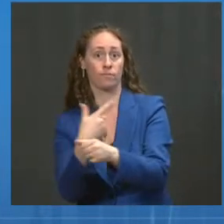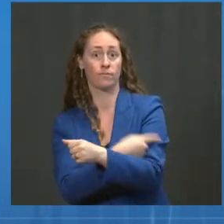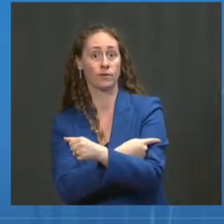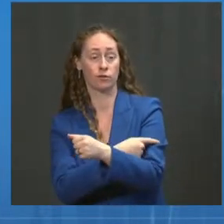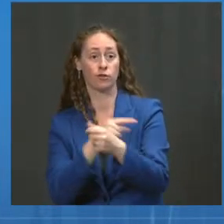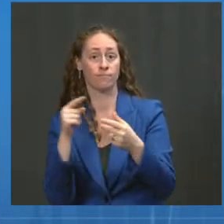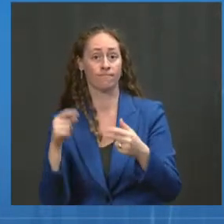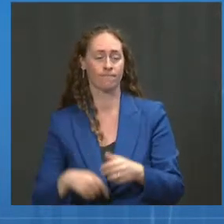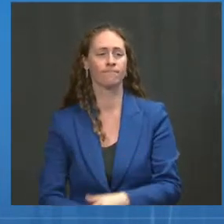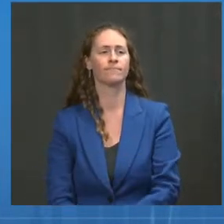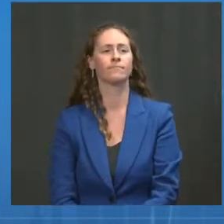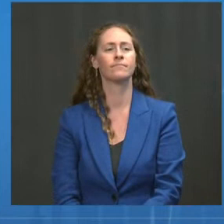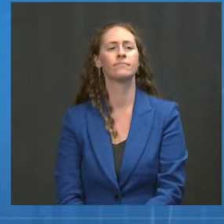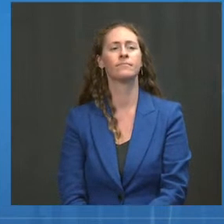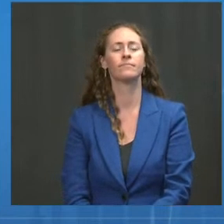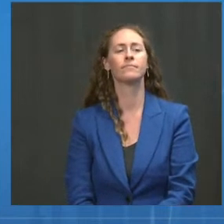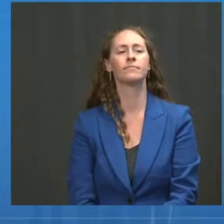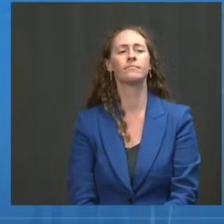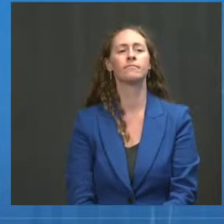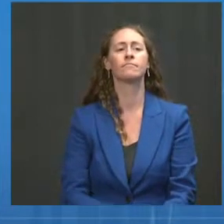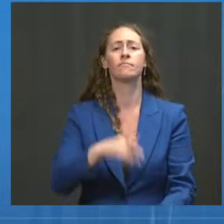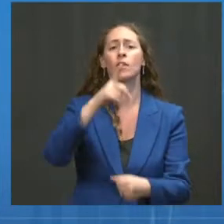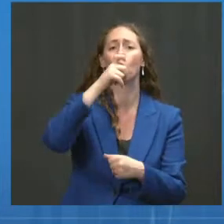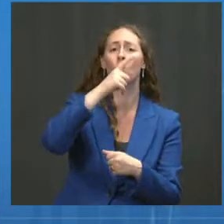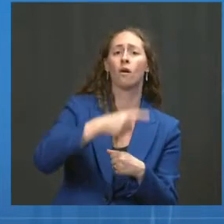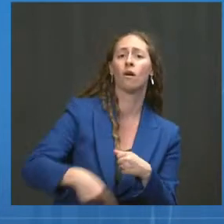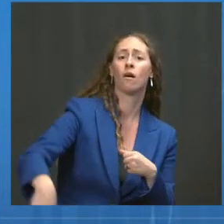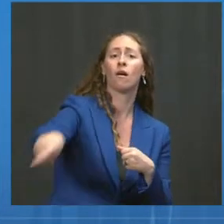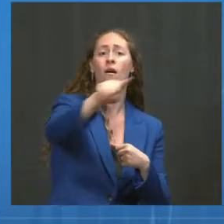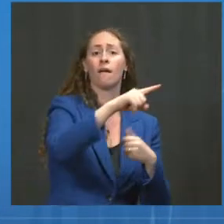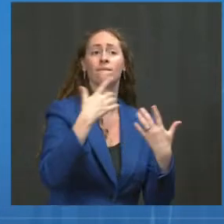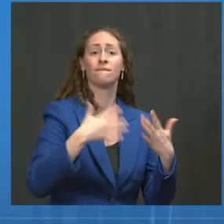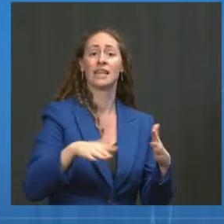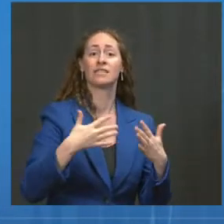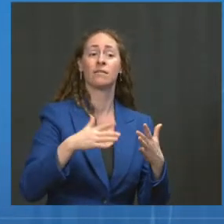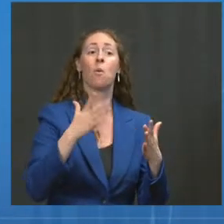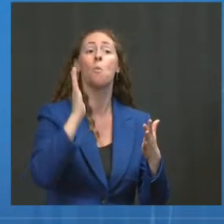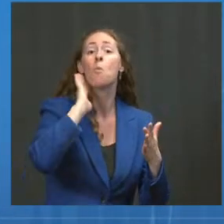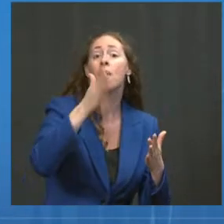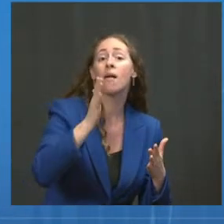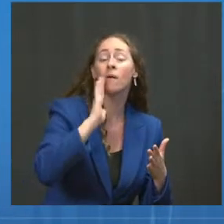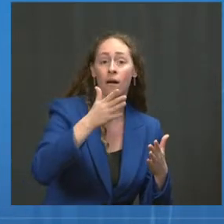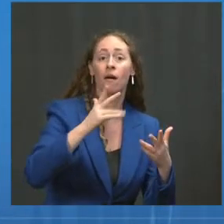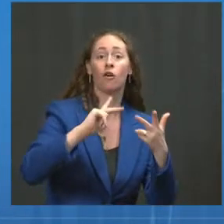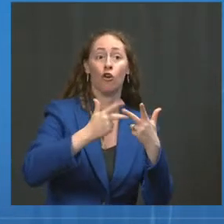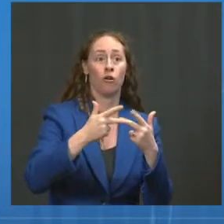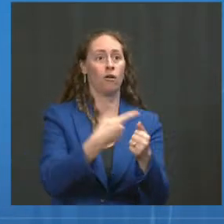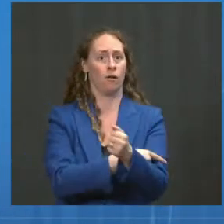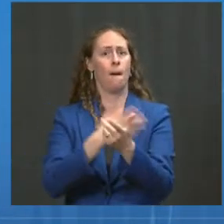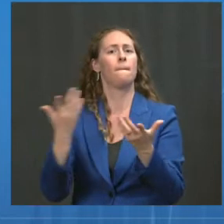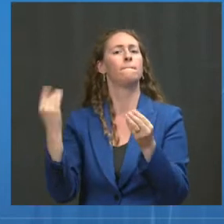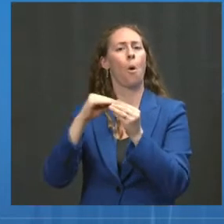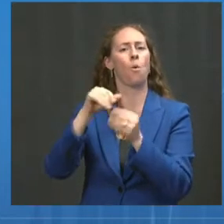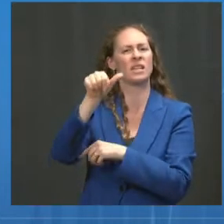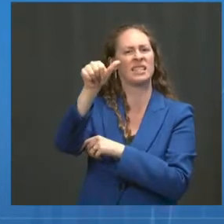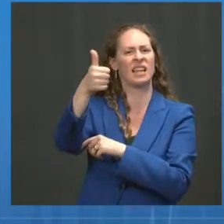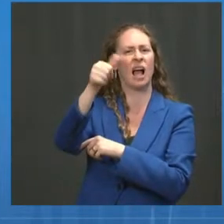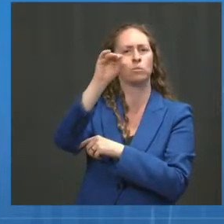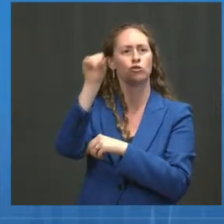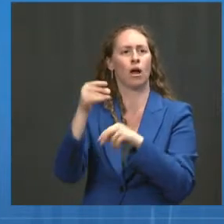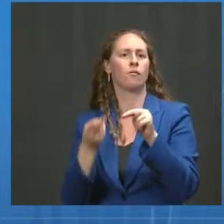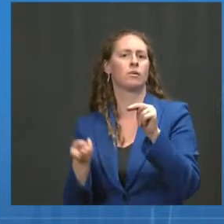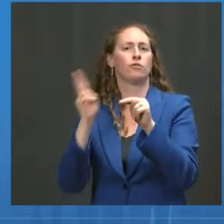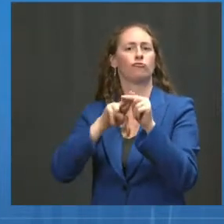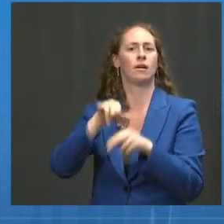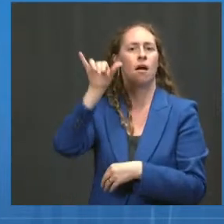titers by at least tenfold. These are data from Moderna, but Pfizer has announced very